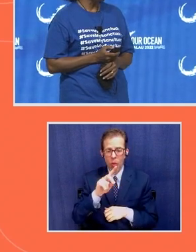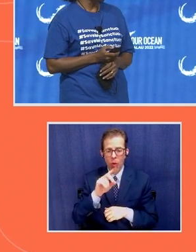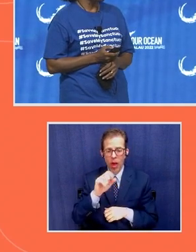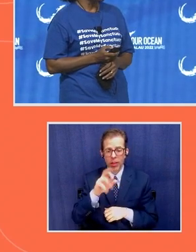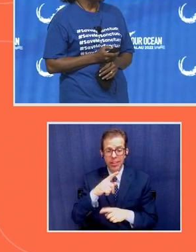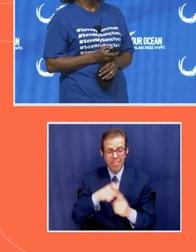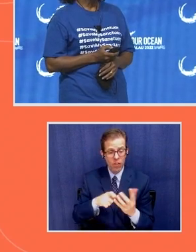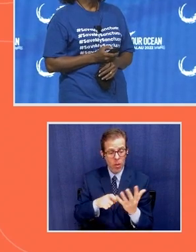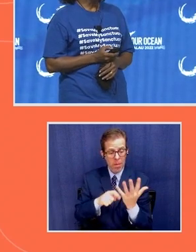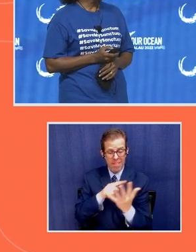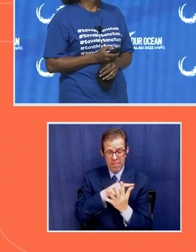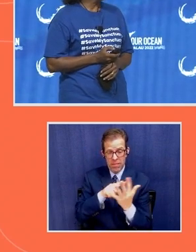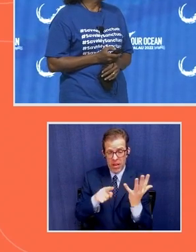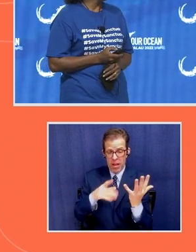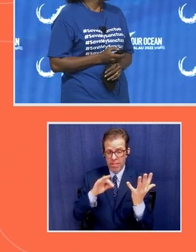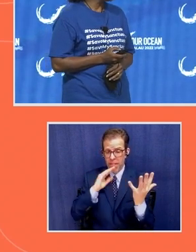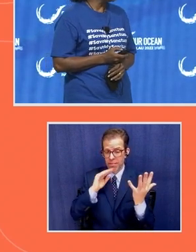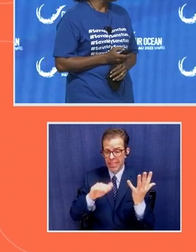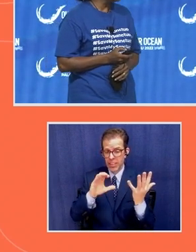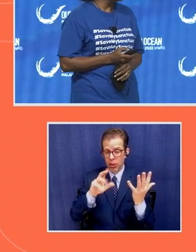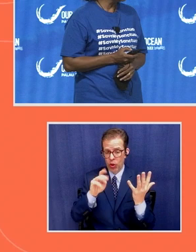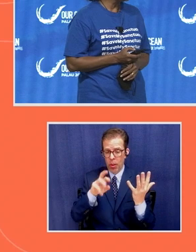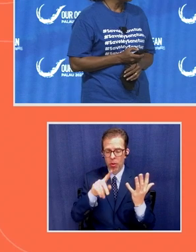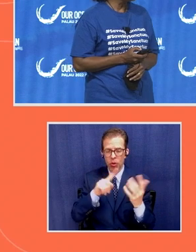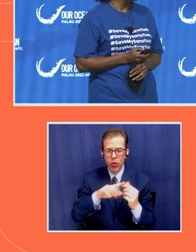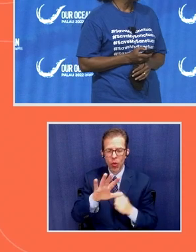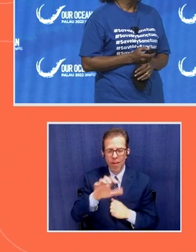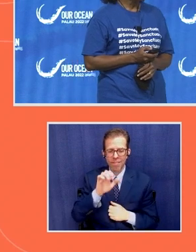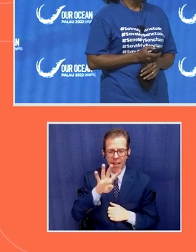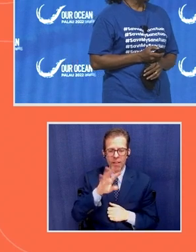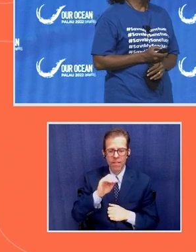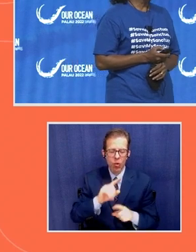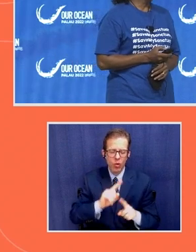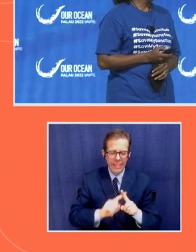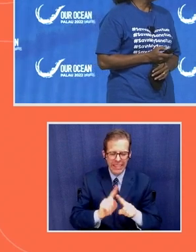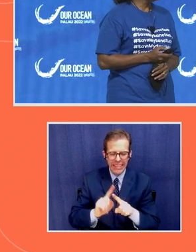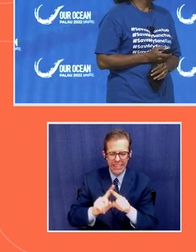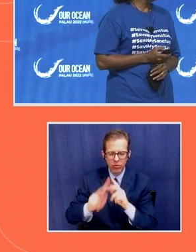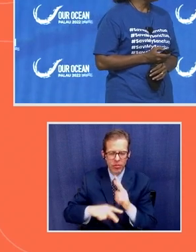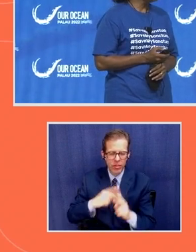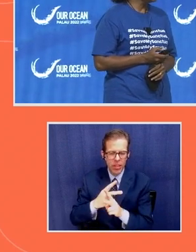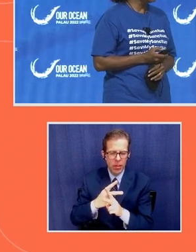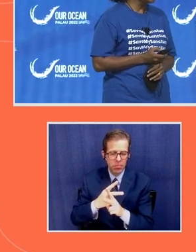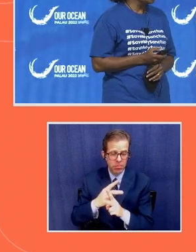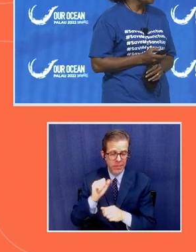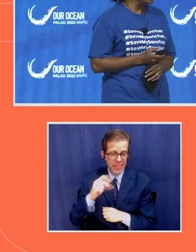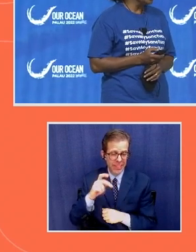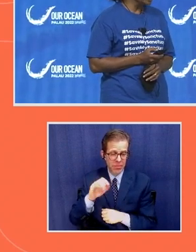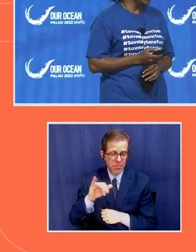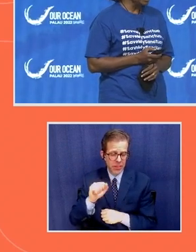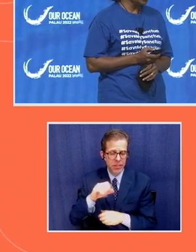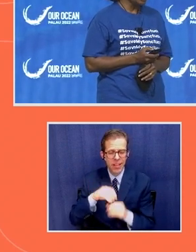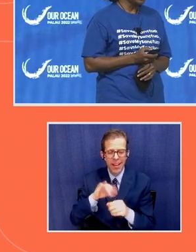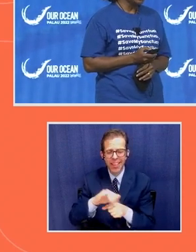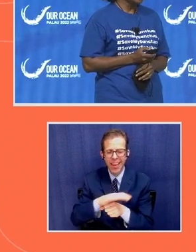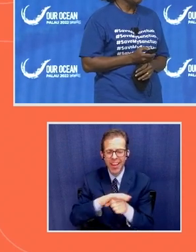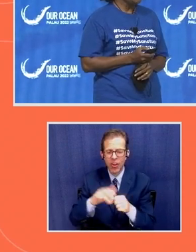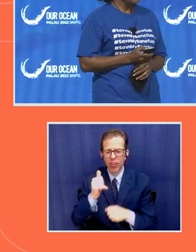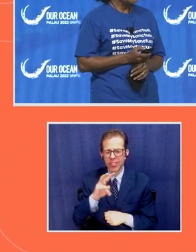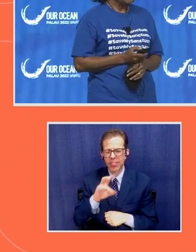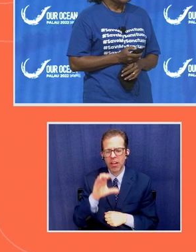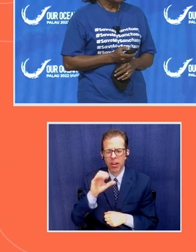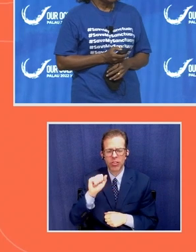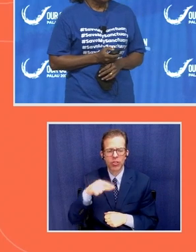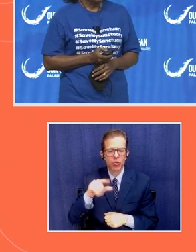of sea cucumber to 540 individual species in an area of 1,700 square meters in six months.